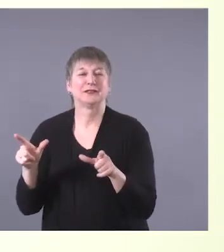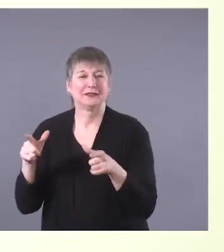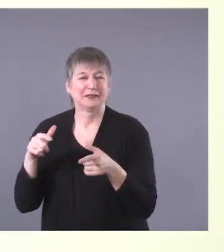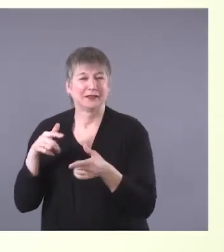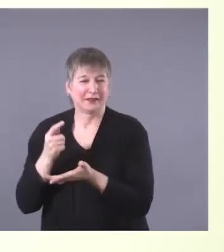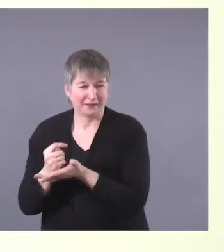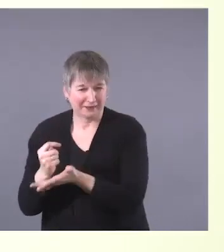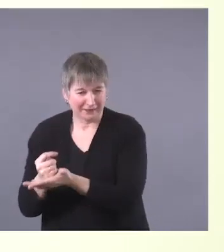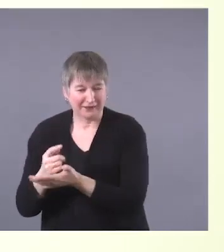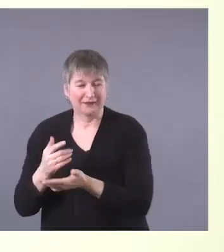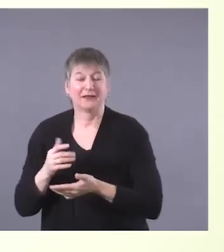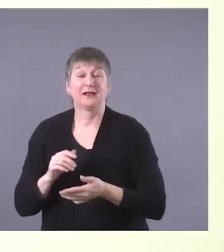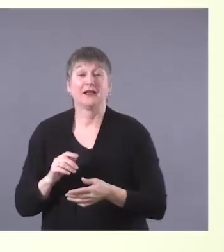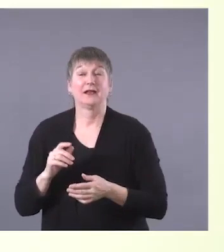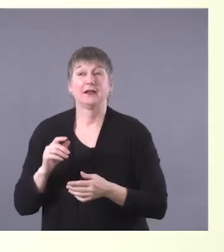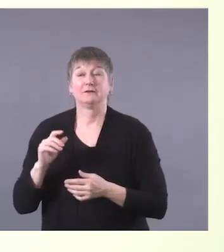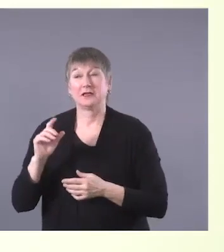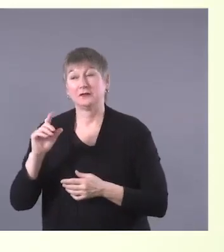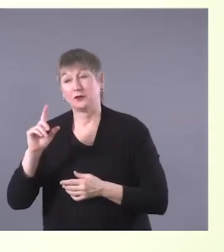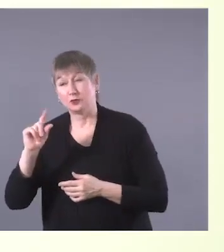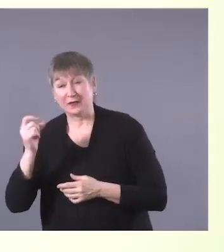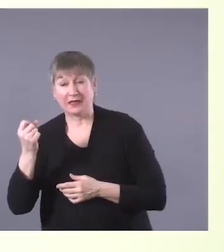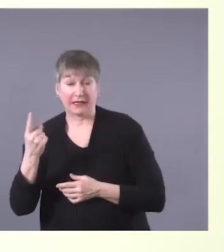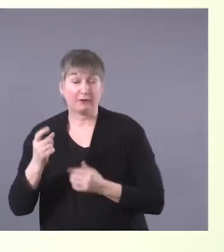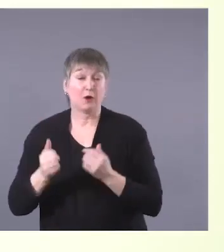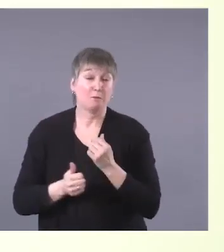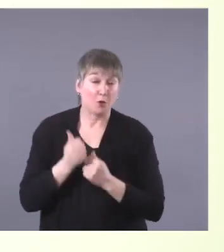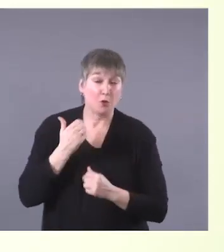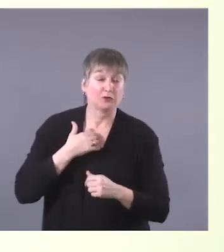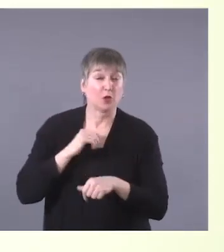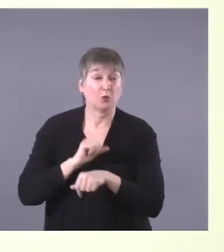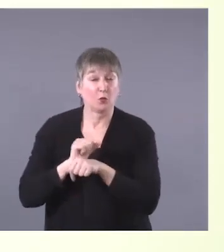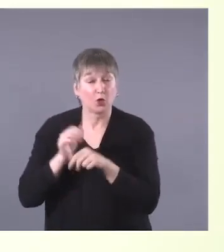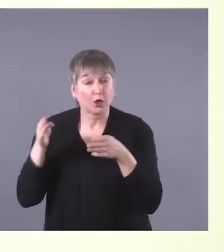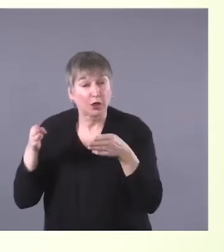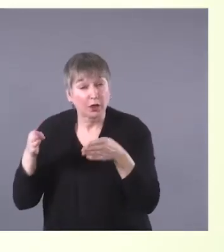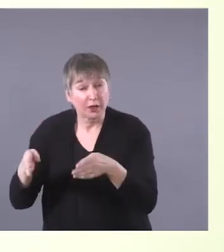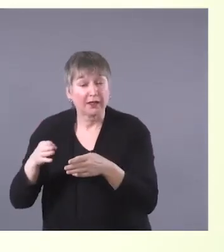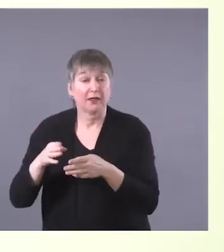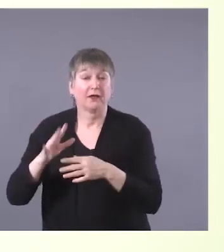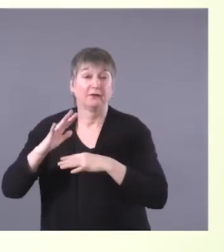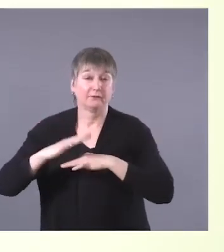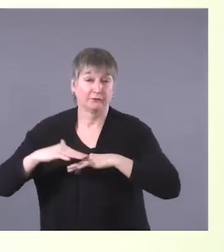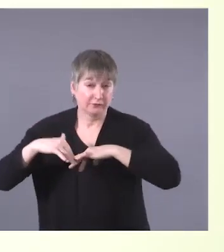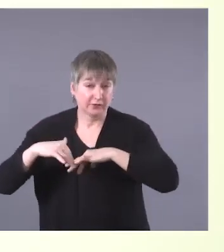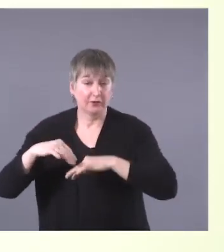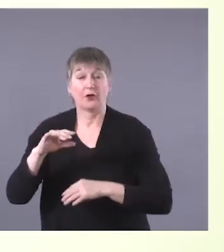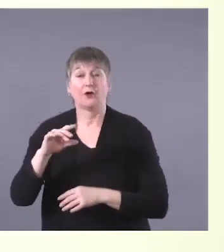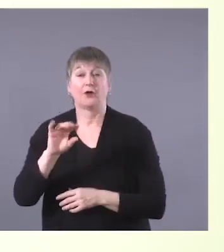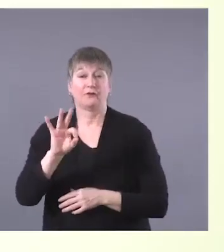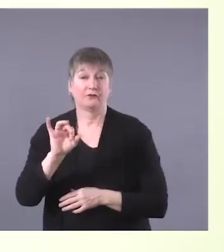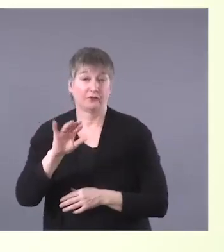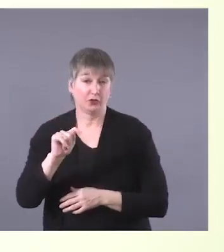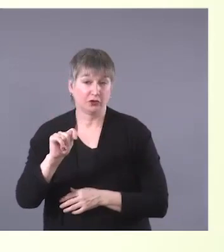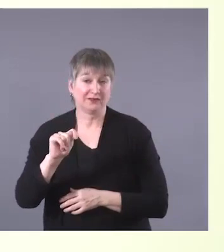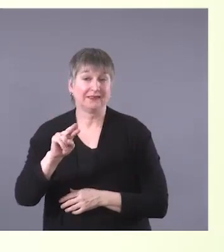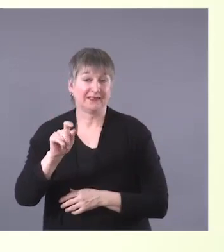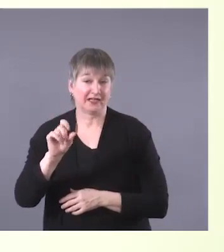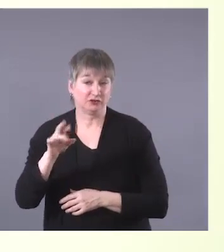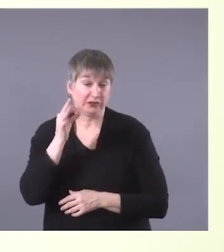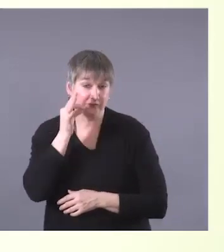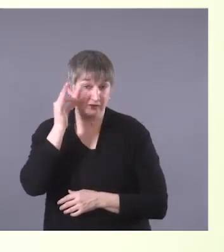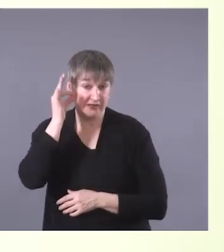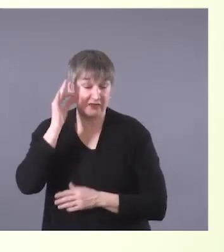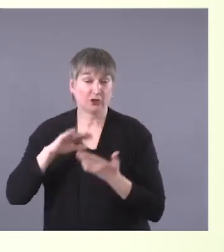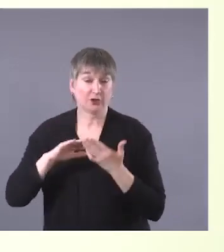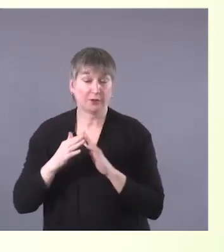most of my work has been in First Nations communities across Alberta. Much of that work was all assessment